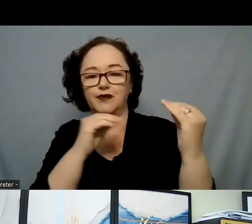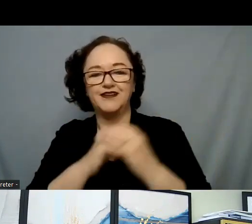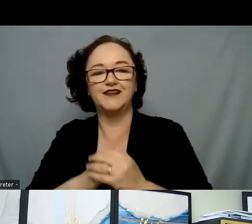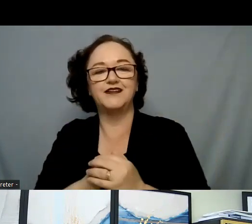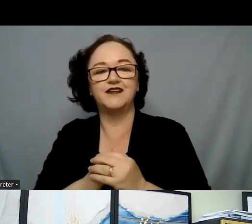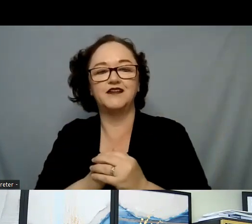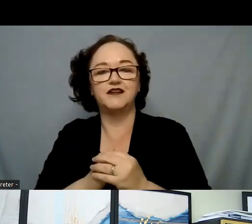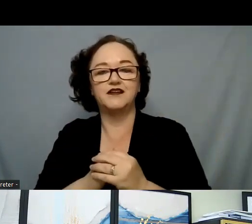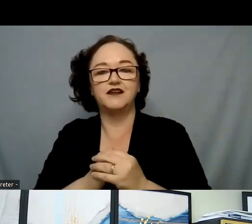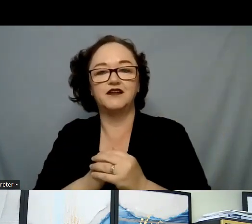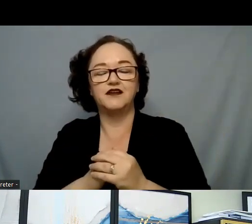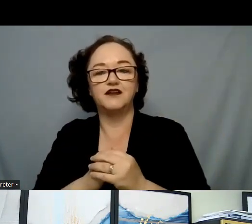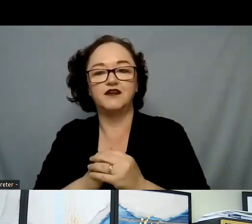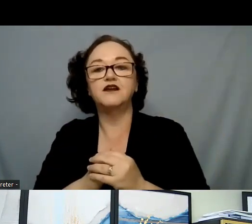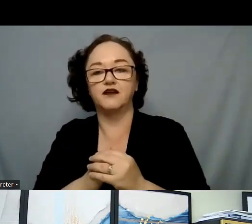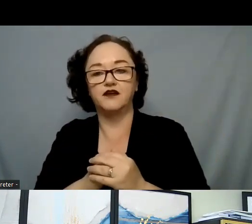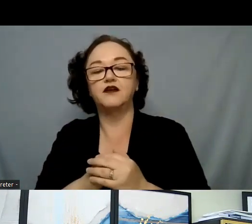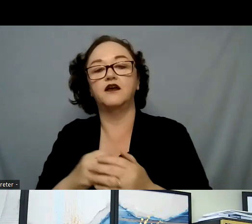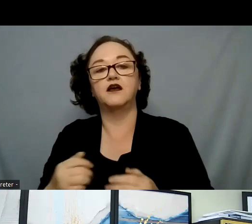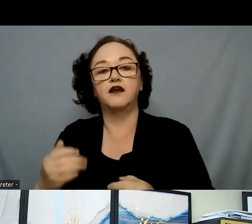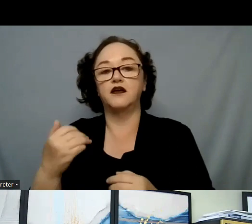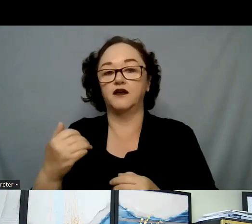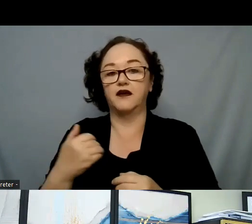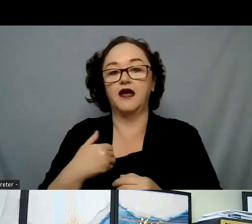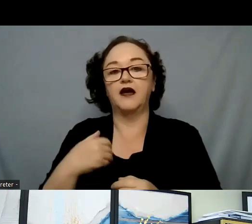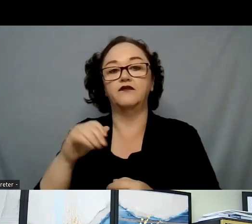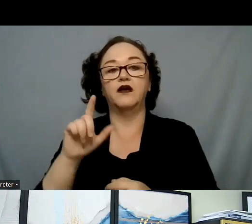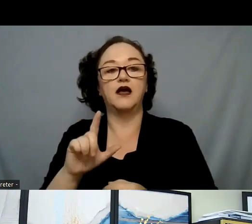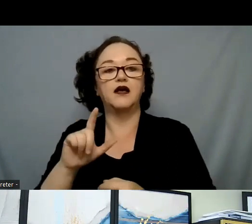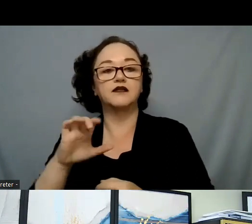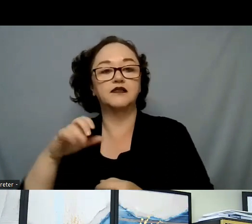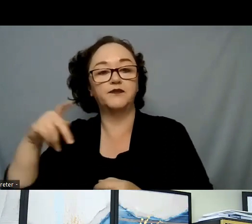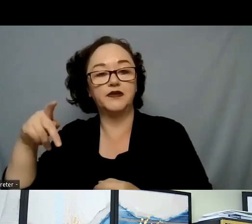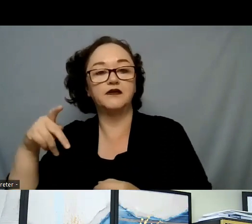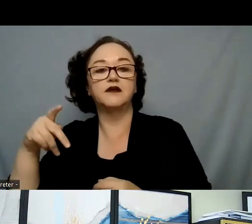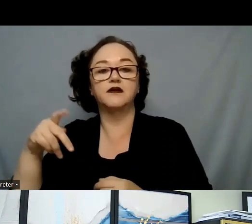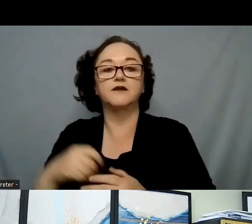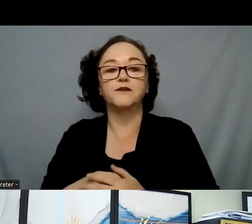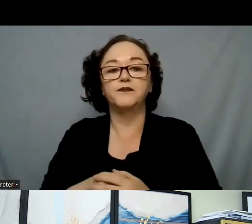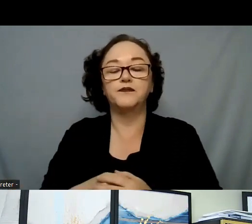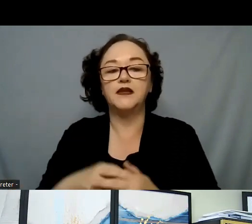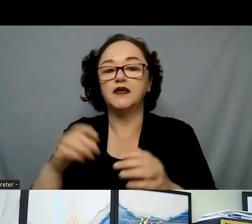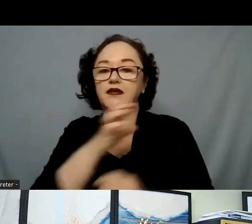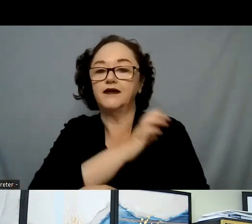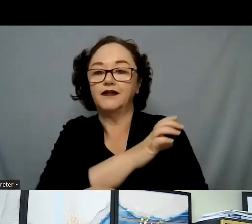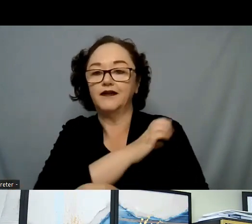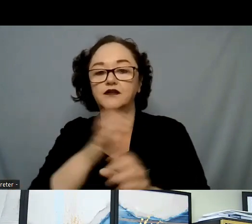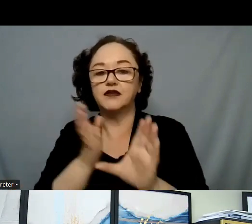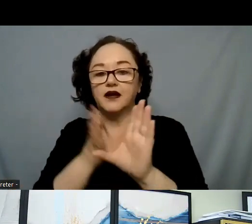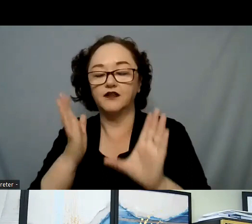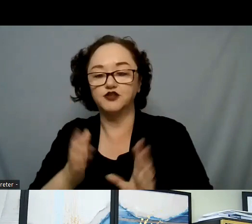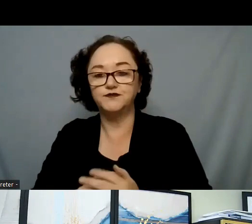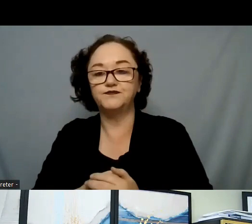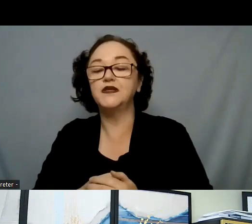5B in clinical psychology and is licensed in Virginia, specializing in treating children and